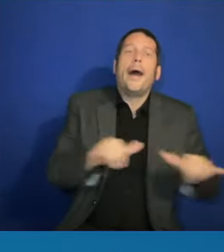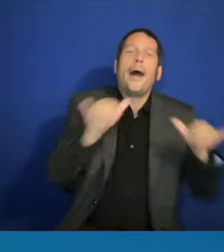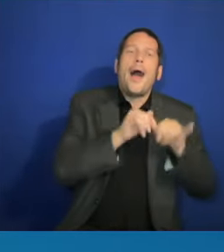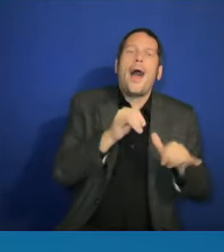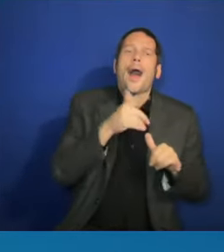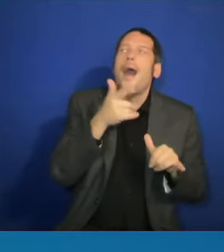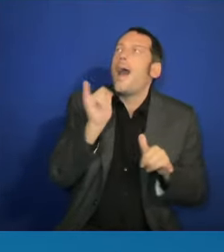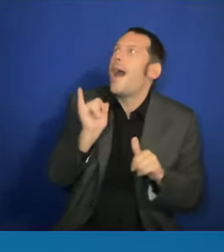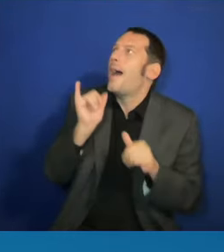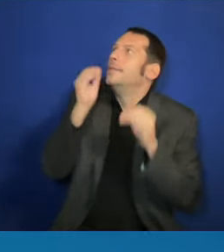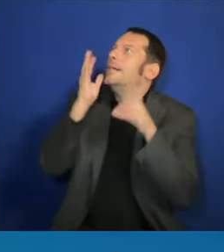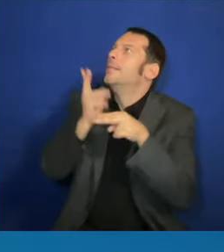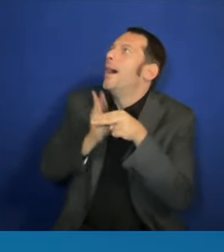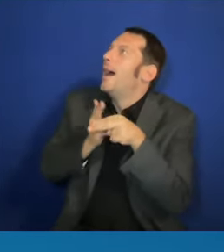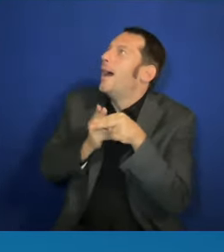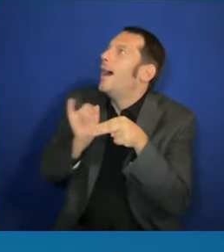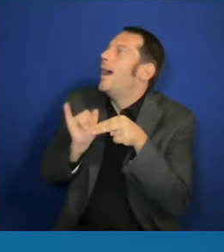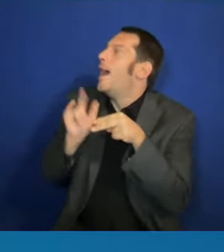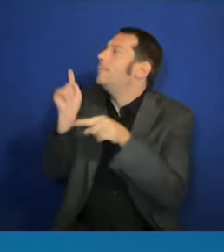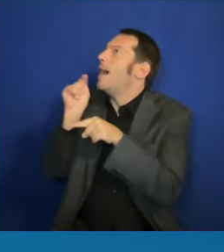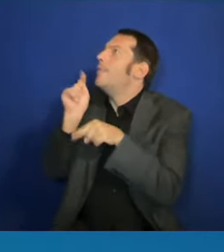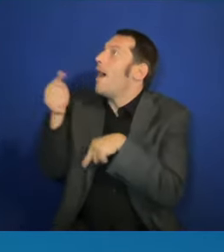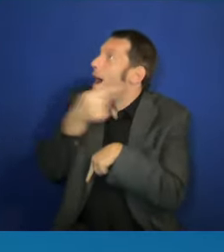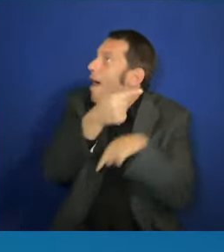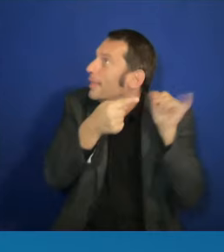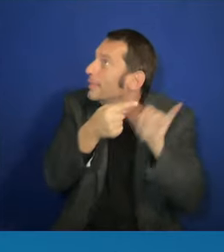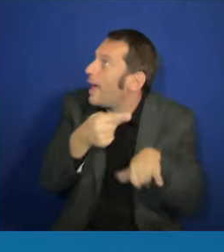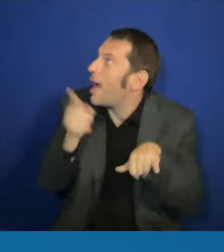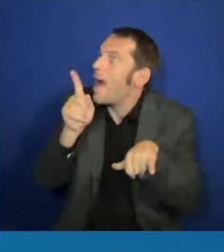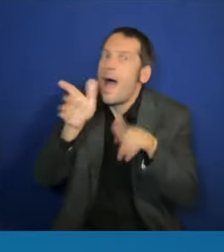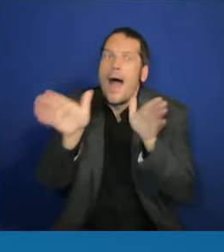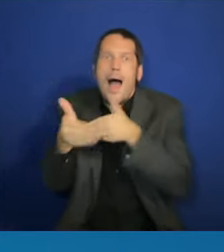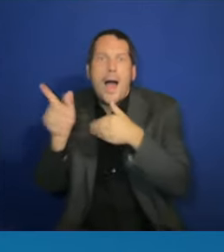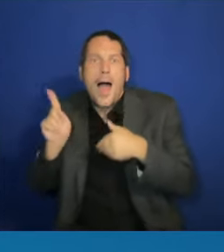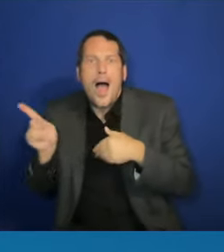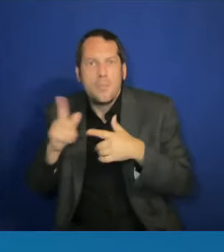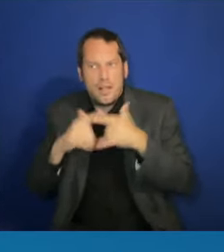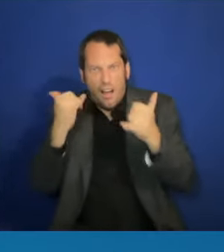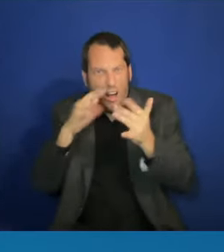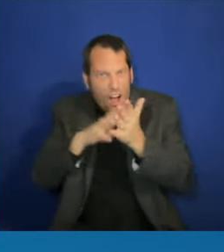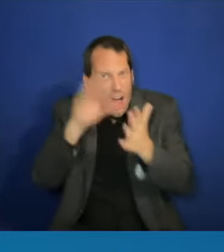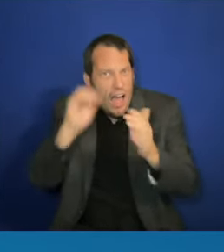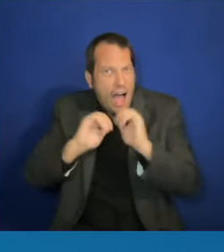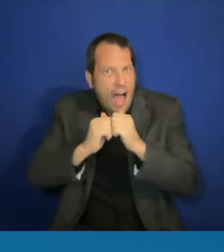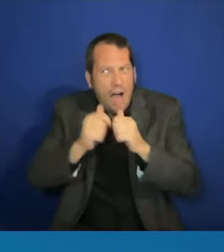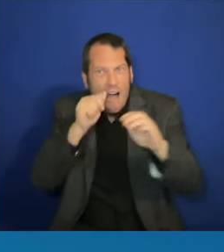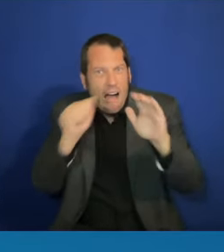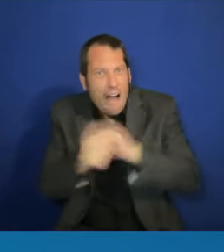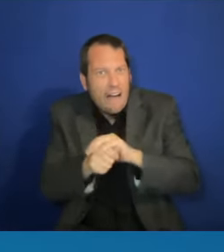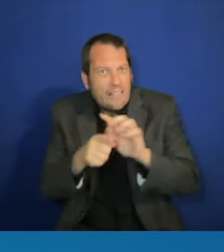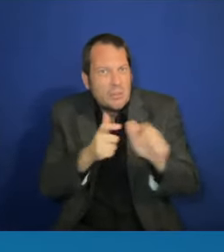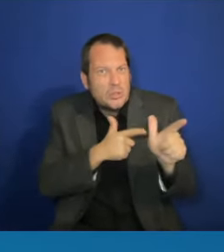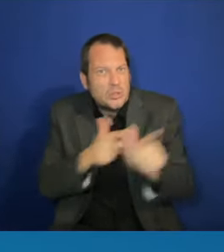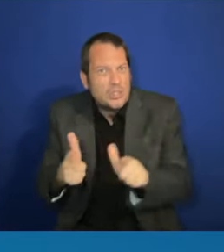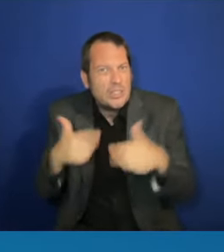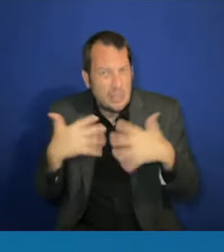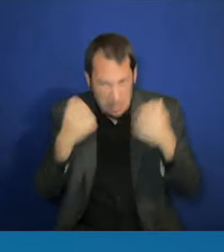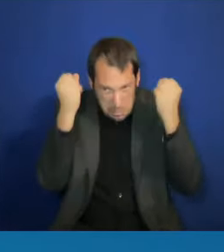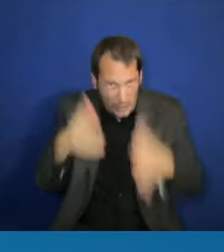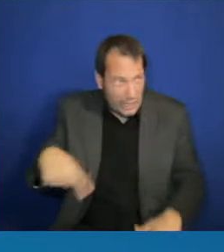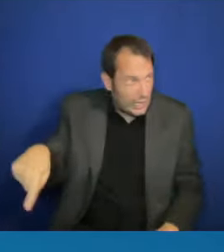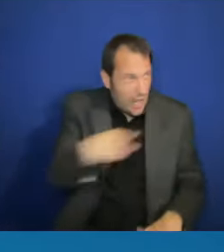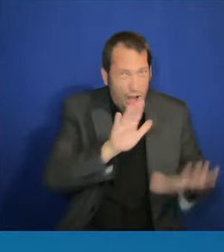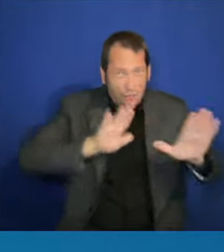shocked at the number of hands that go up, the majority of the students. In their lifetime, they have